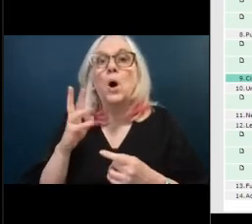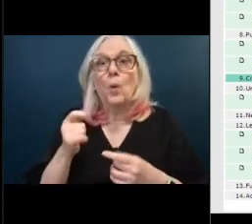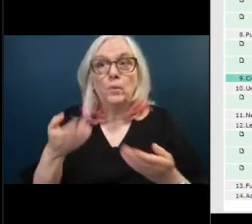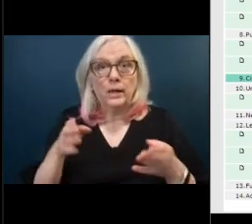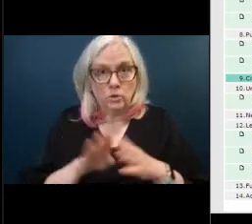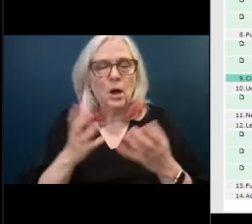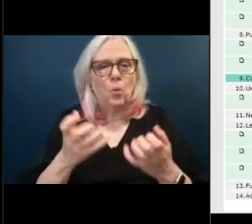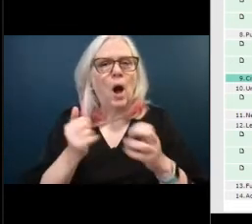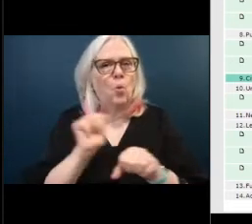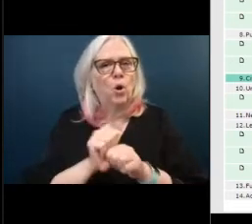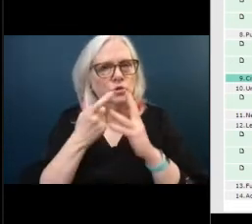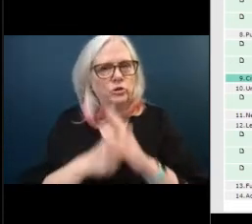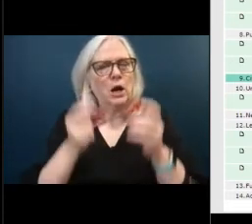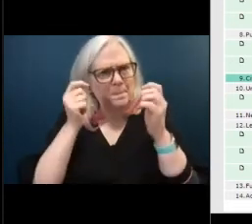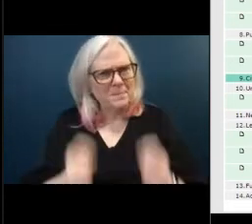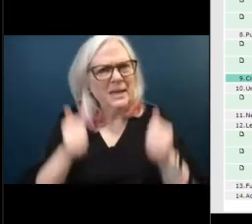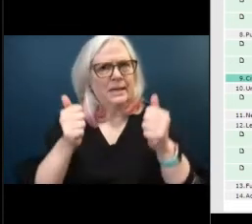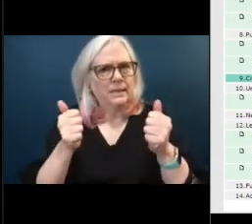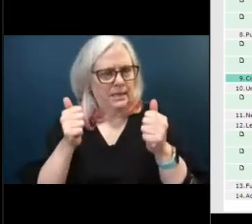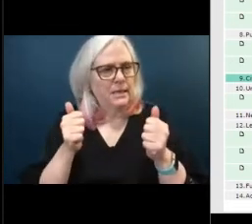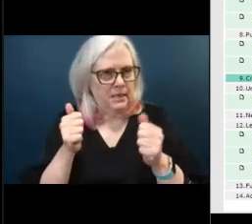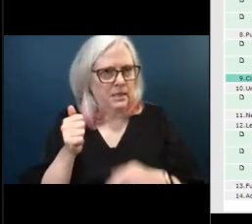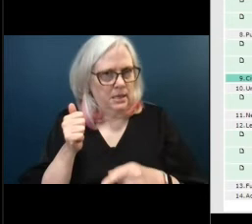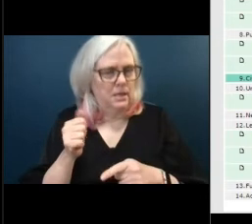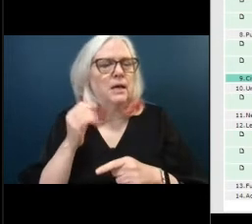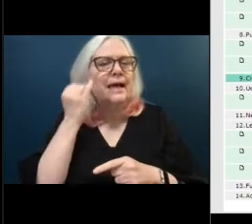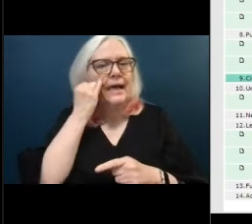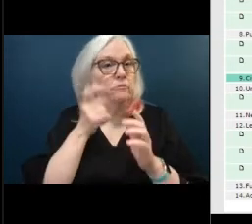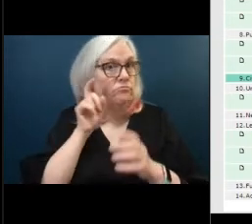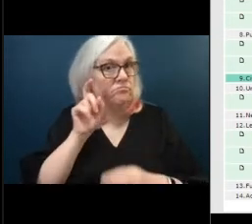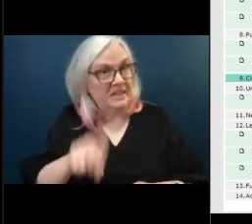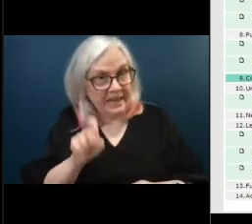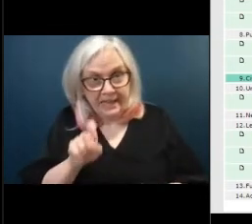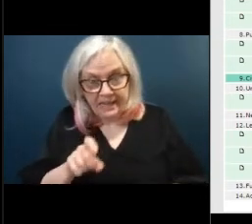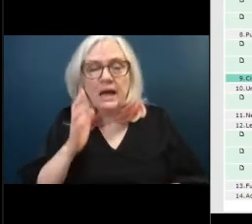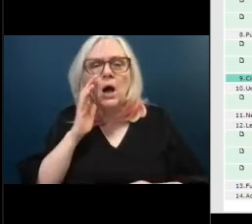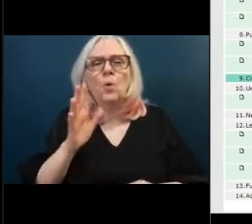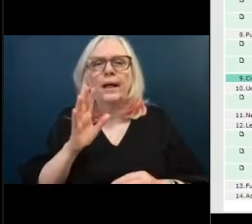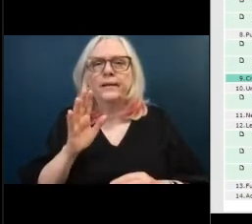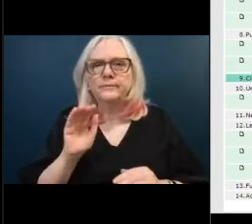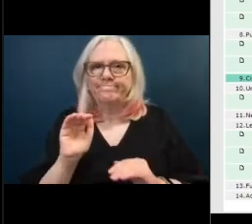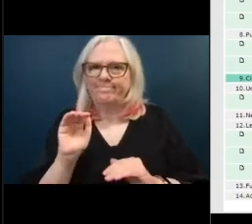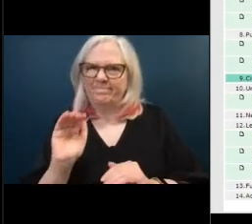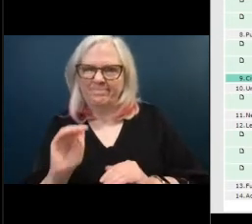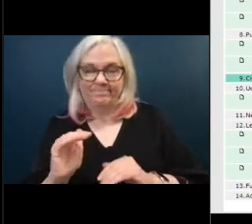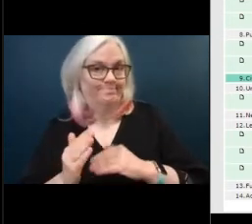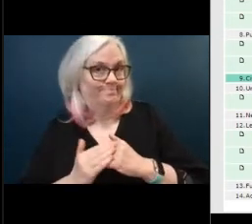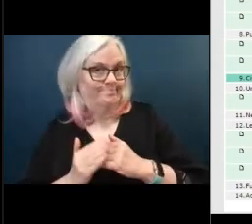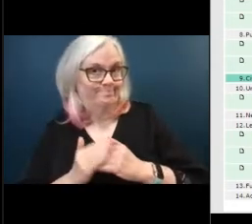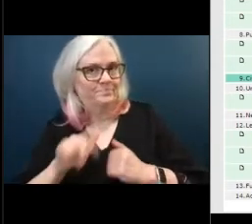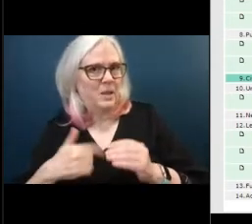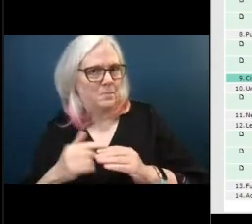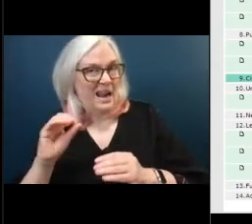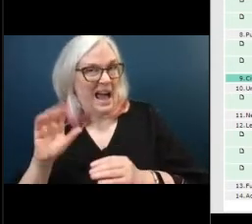we're waiting on some kind of logistics or transportation so if need be like i said we'll put an asterisk next october but as soon as we get the material